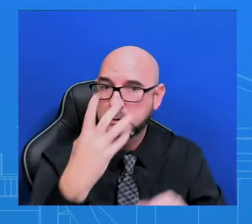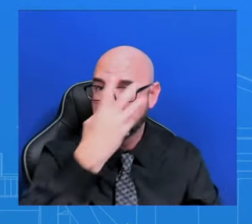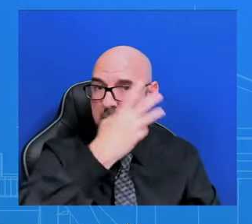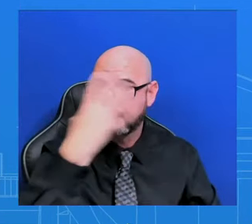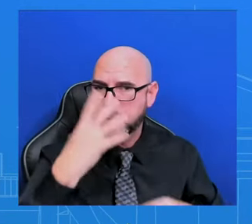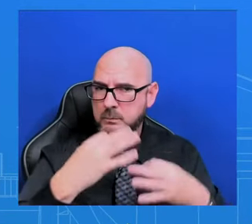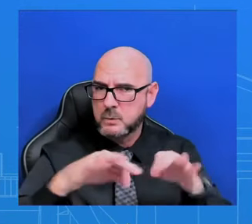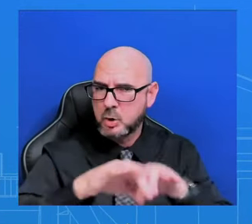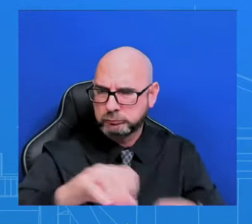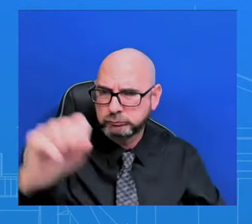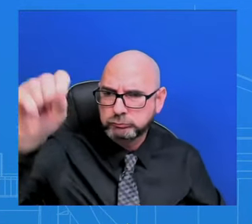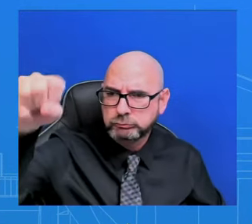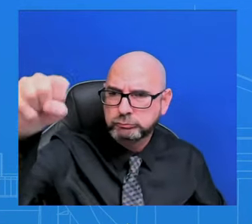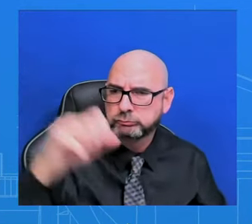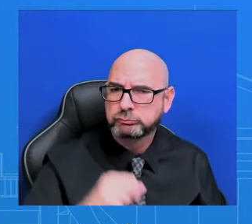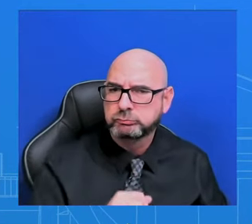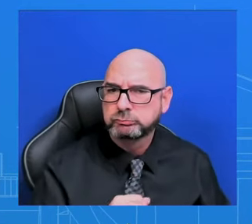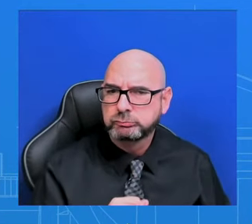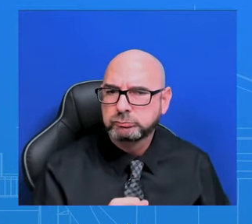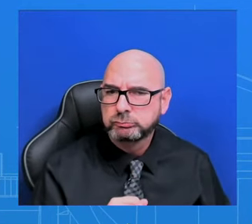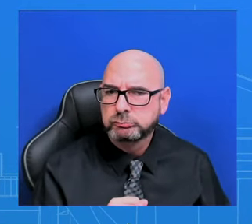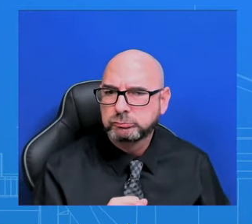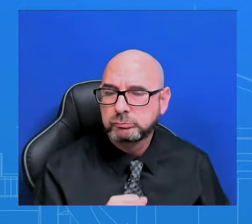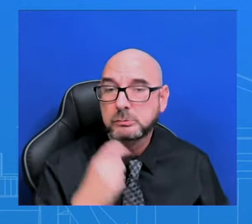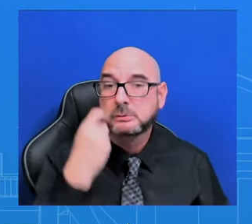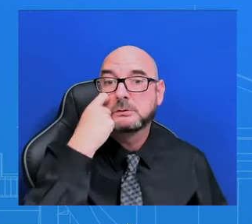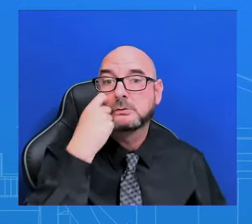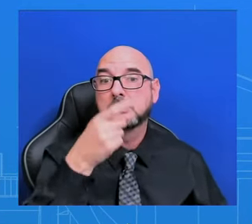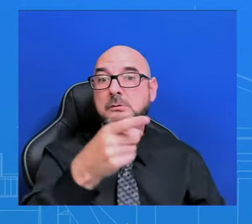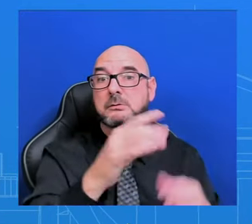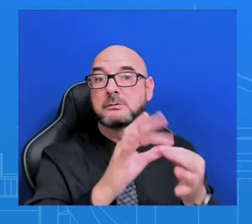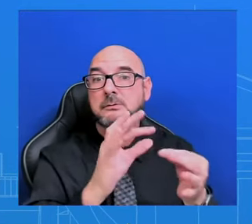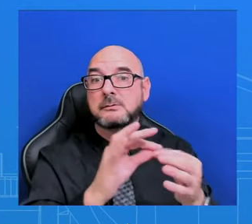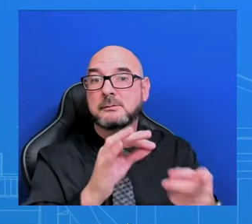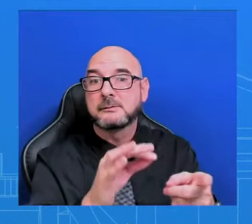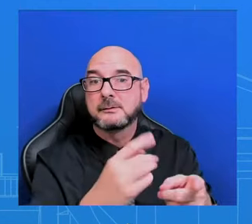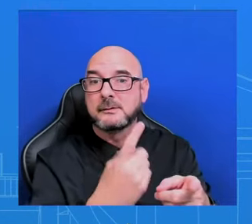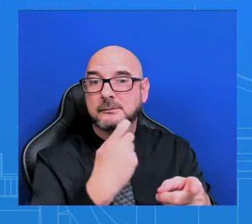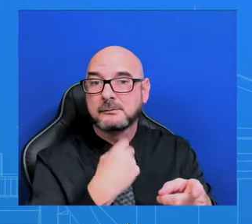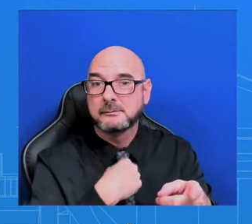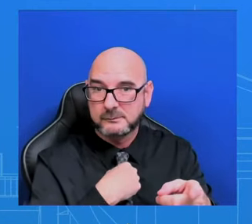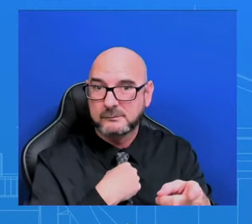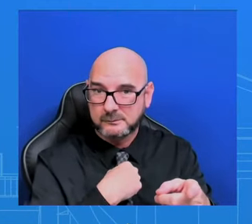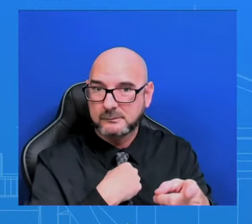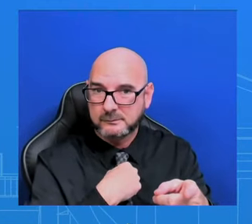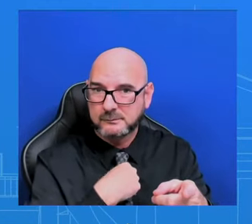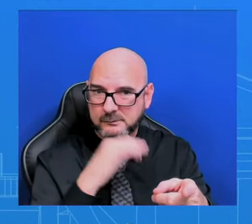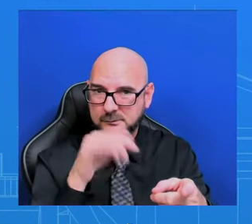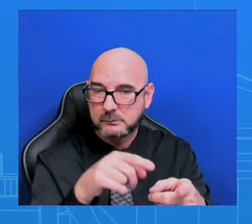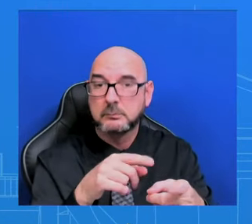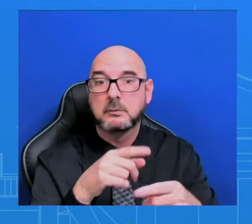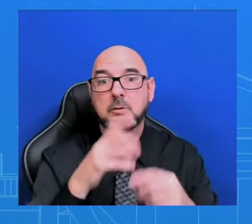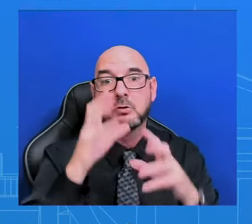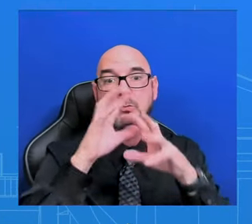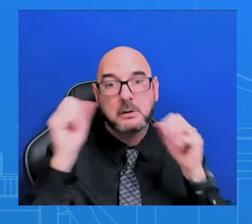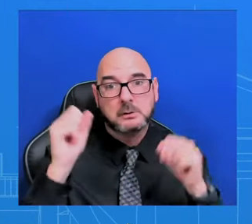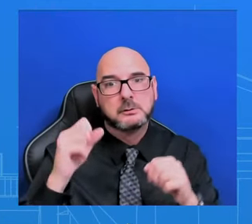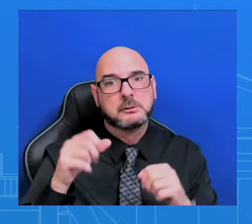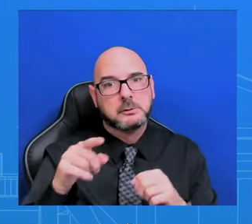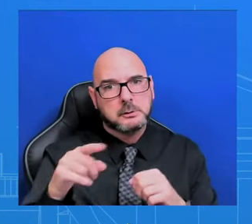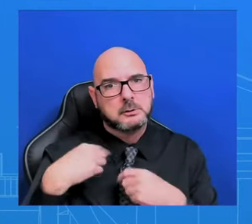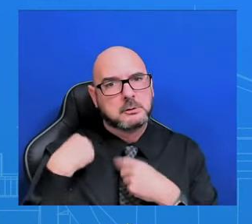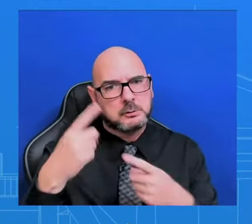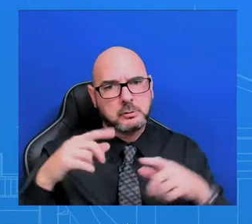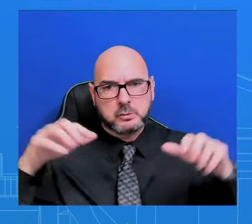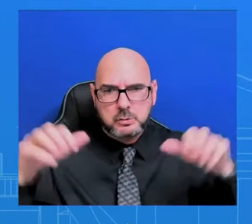a back and forth with your colleague here about what's been going on, what he's been doing, what Republicans and Democrats in the Senate have been doing,